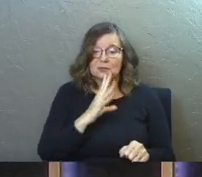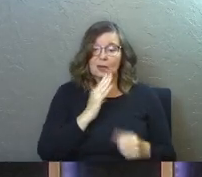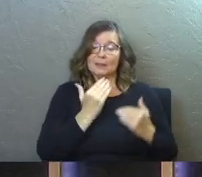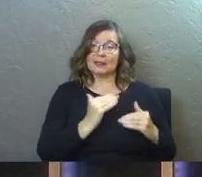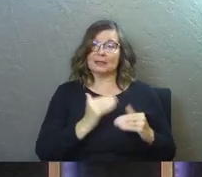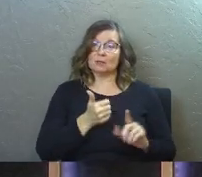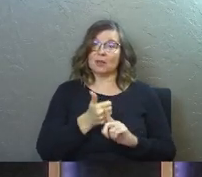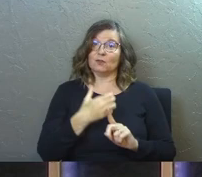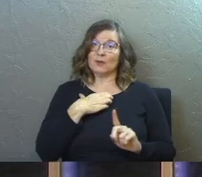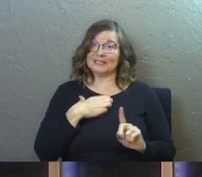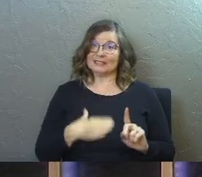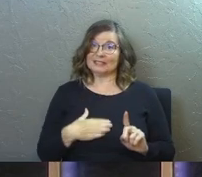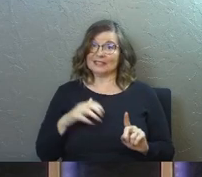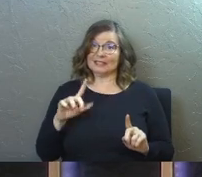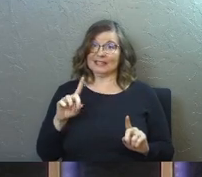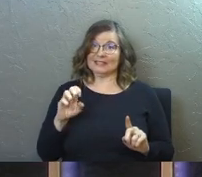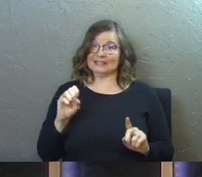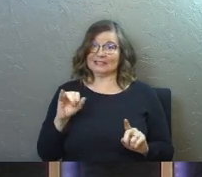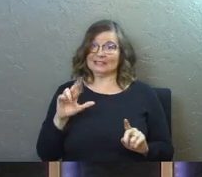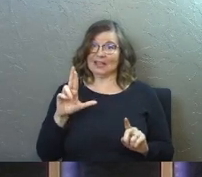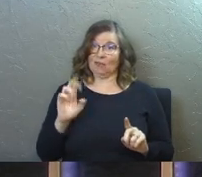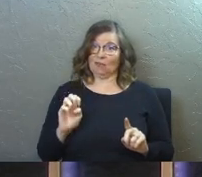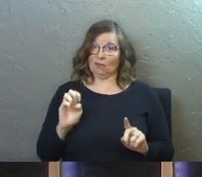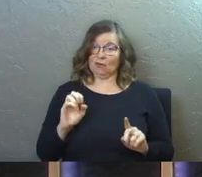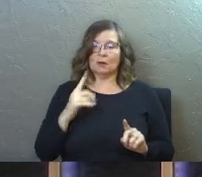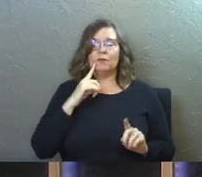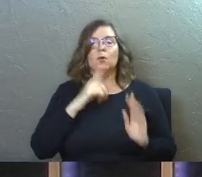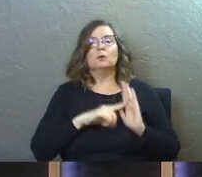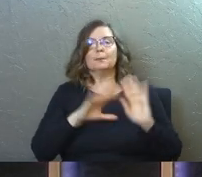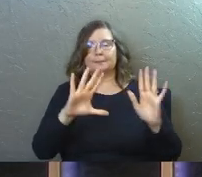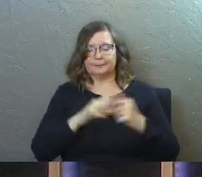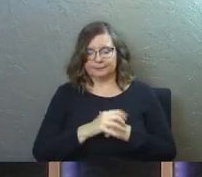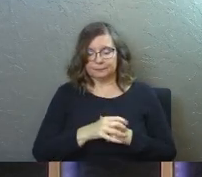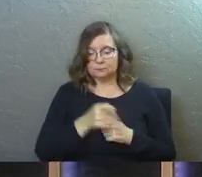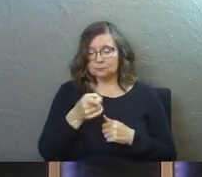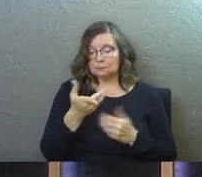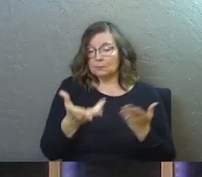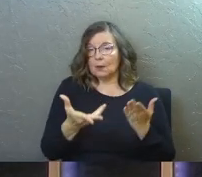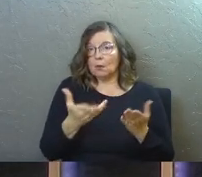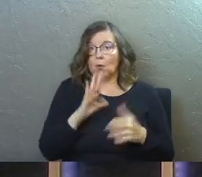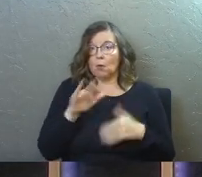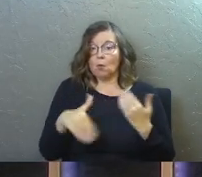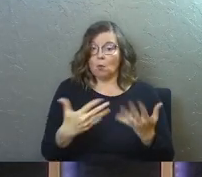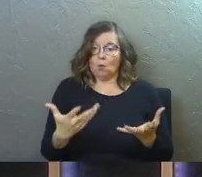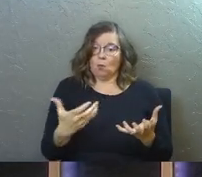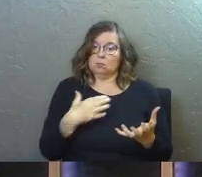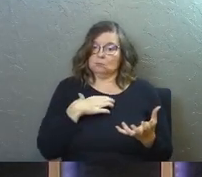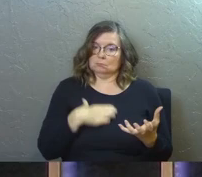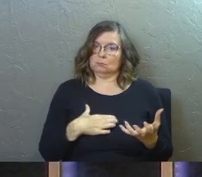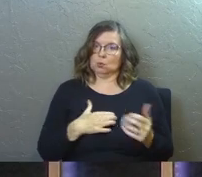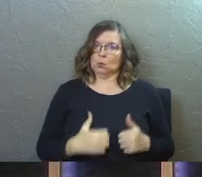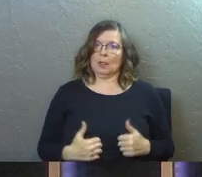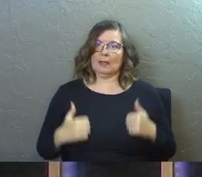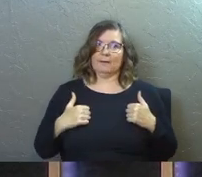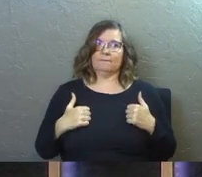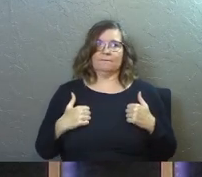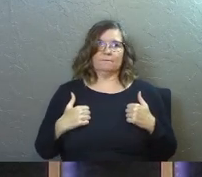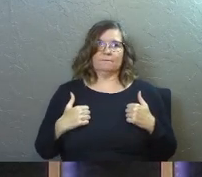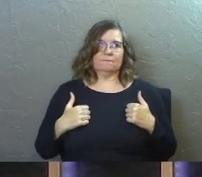limitations of your desires today. Like, for instance, you might all desire to live